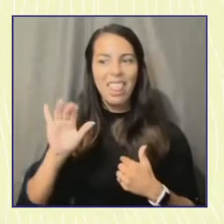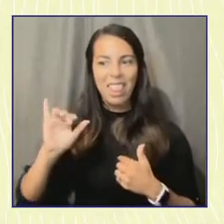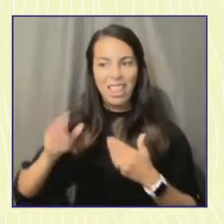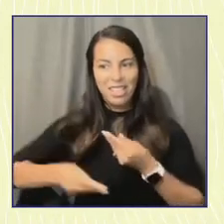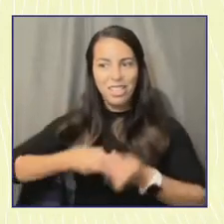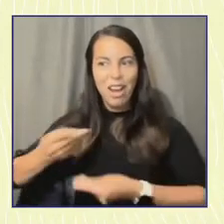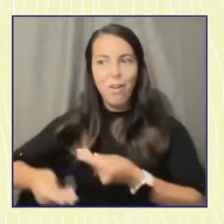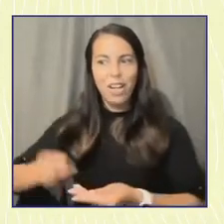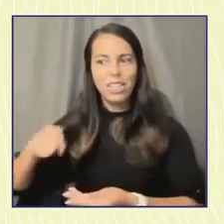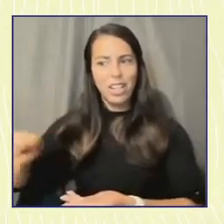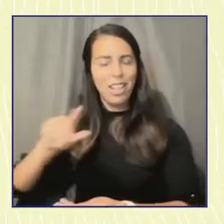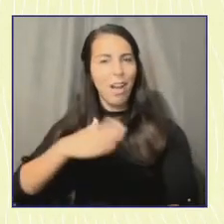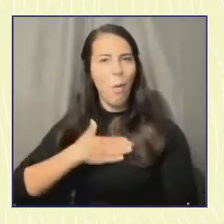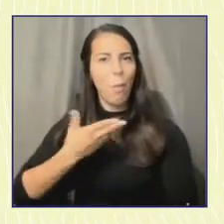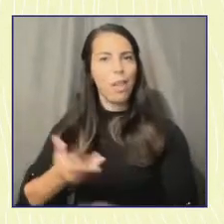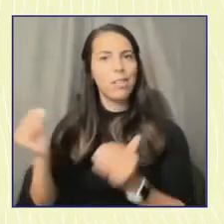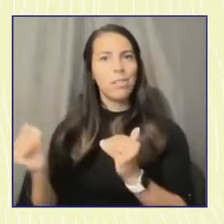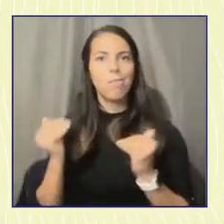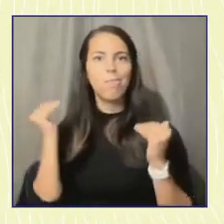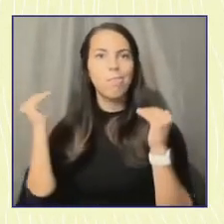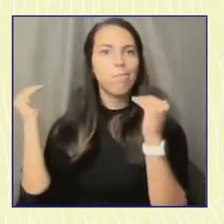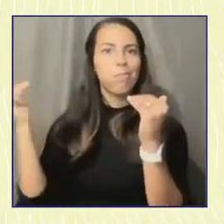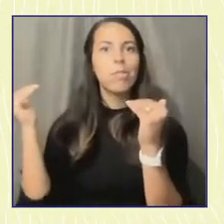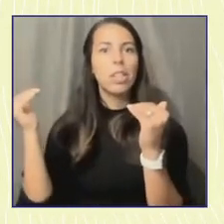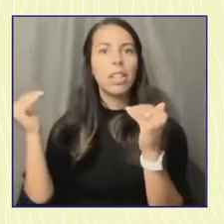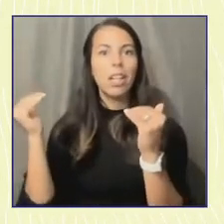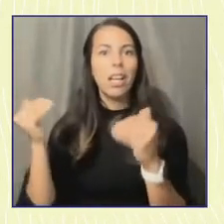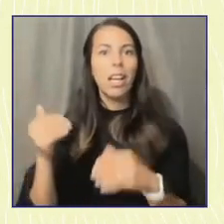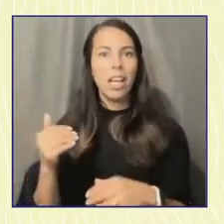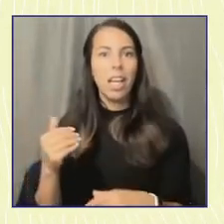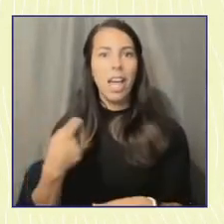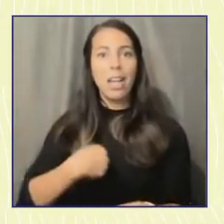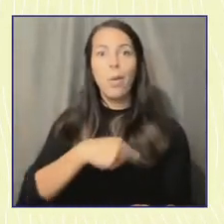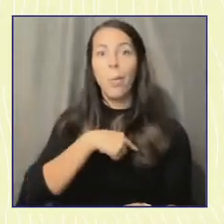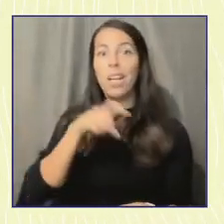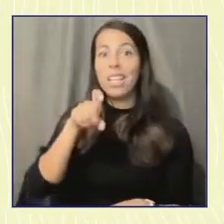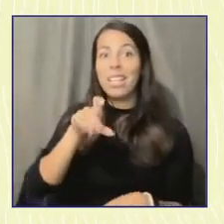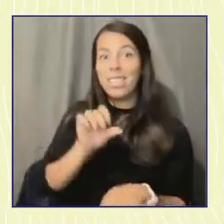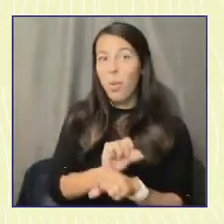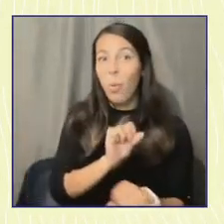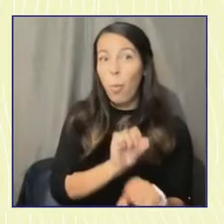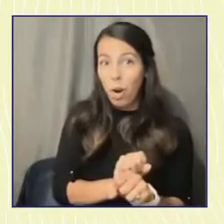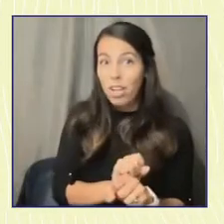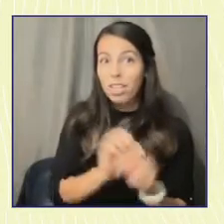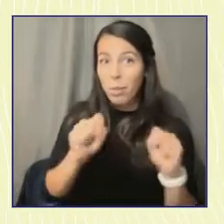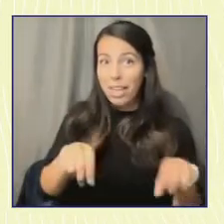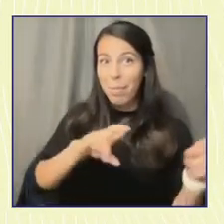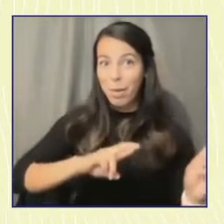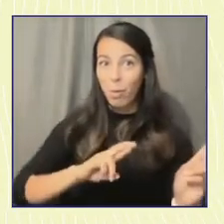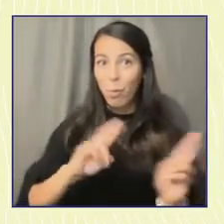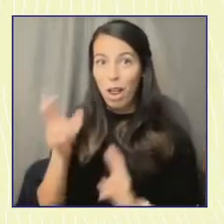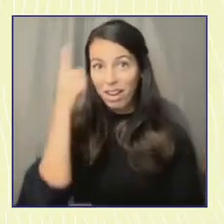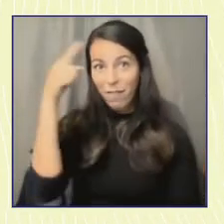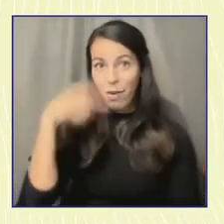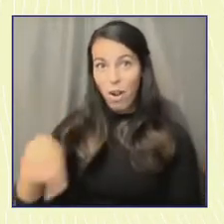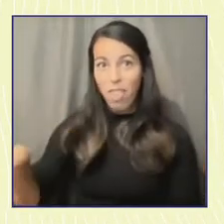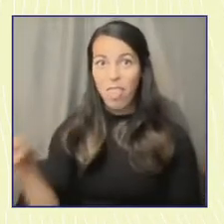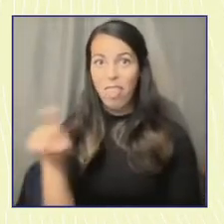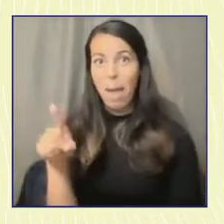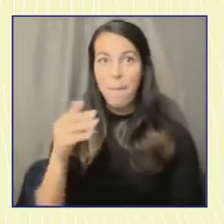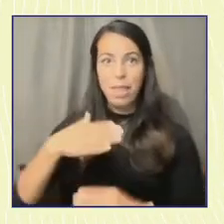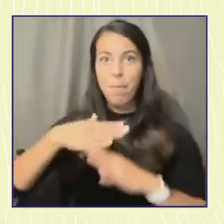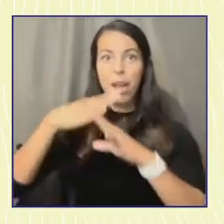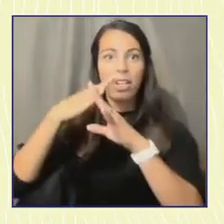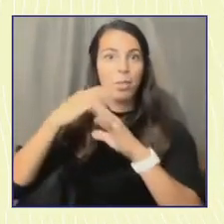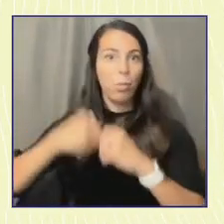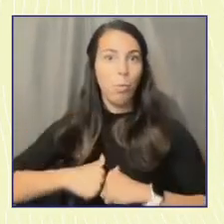to step up. And, you know, we have our work to do to prepare and get some barriers out of their way,